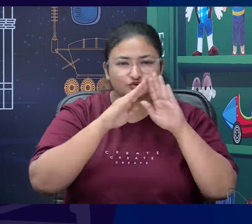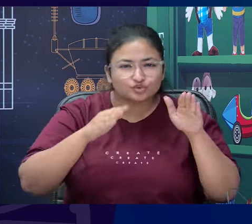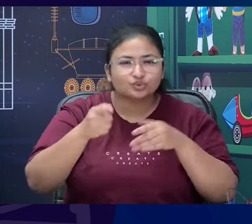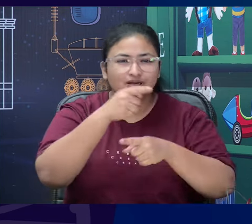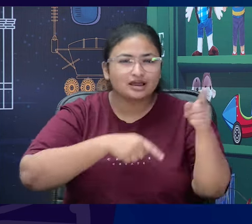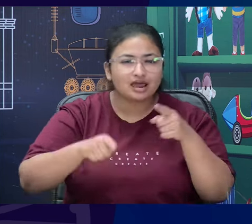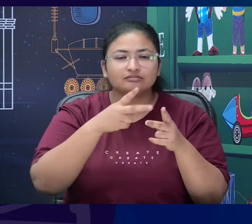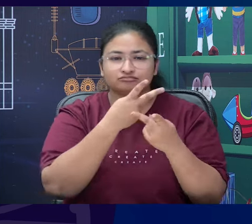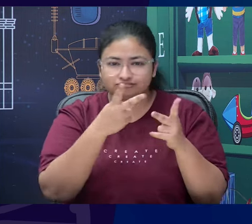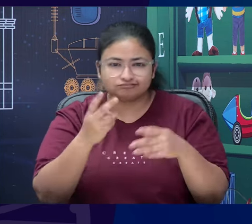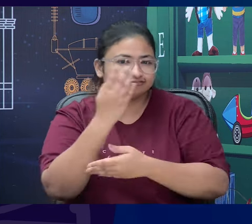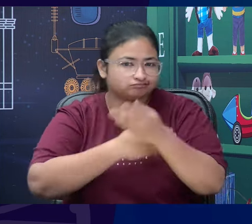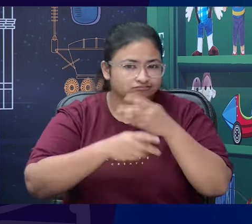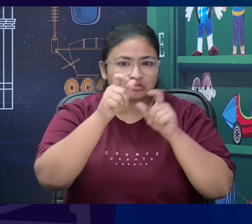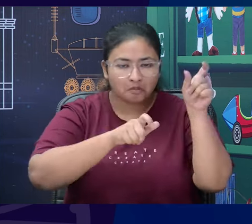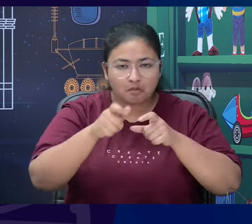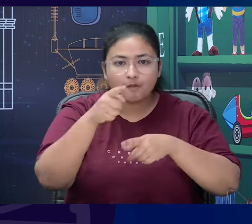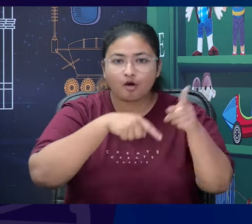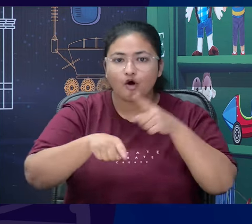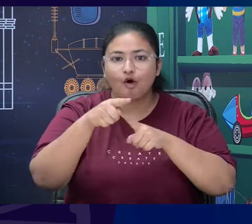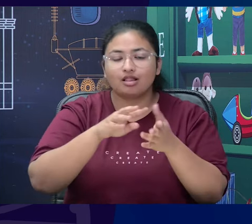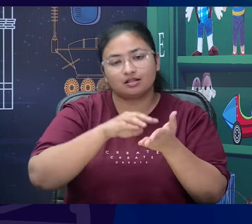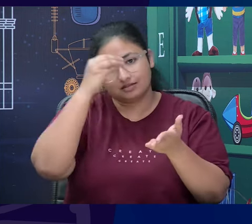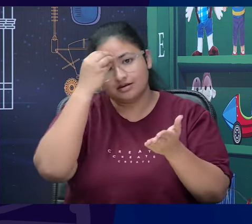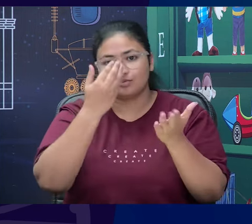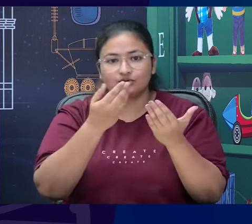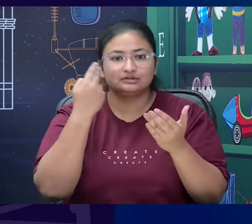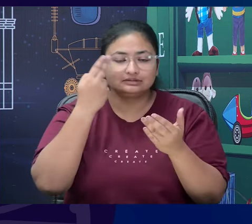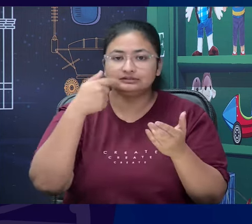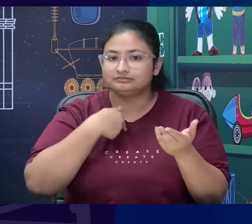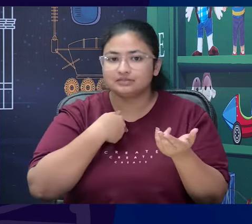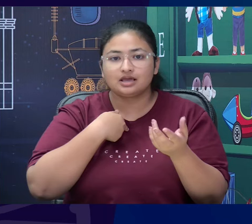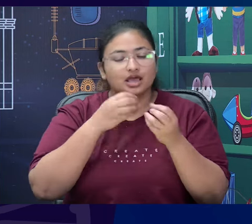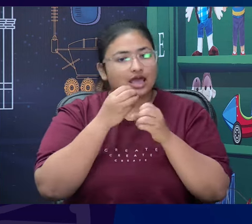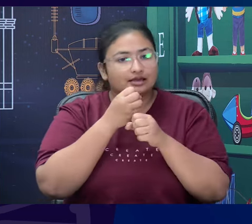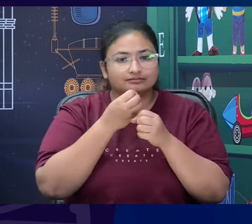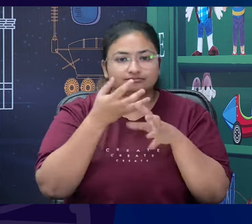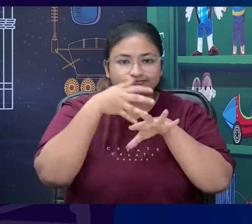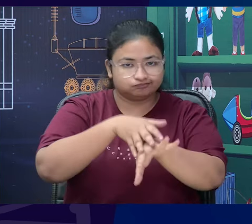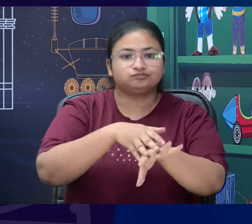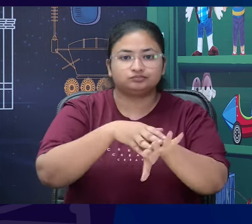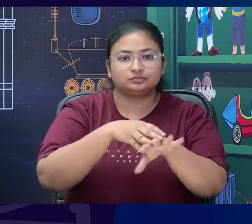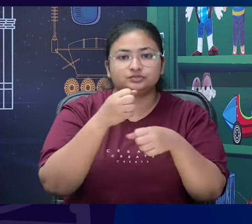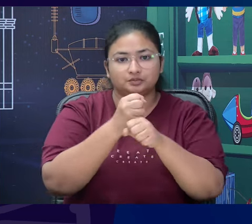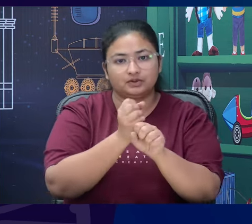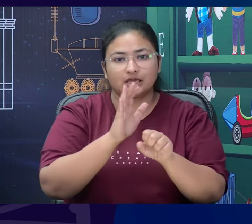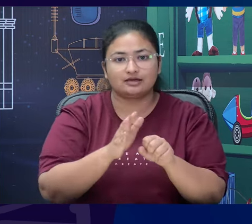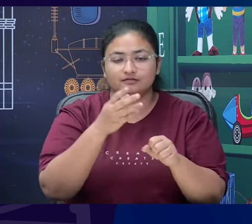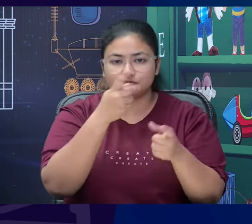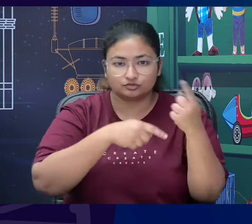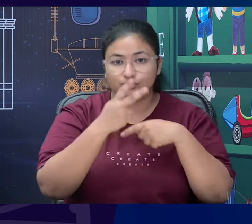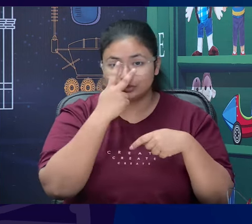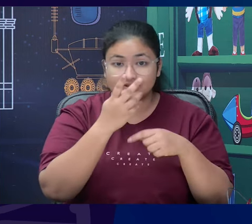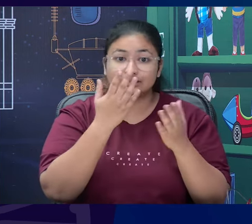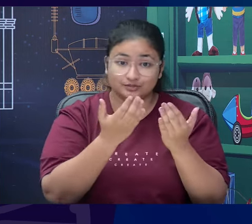different disabilities. So, we have tried to make the lesson student friendly. So, as you can see I have the name